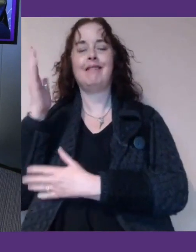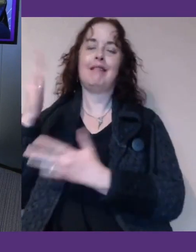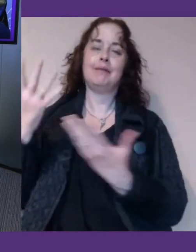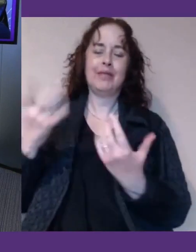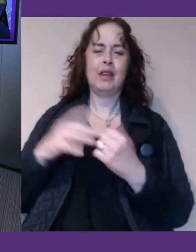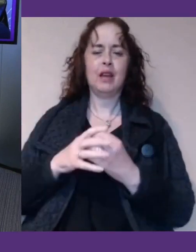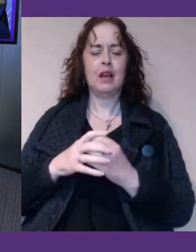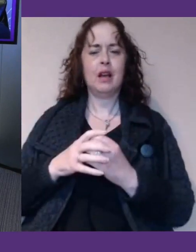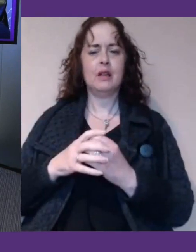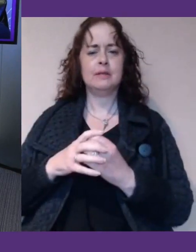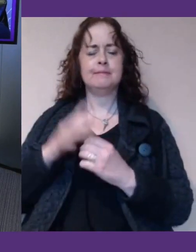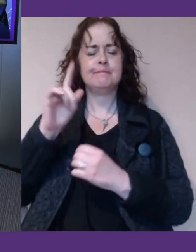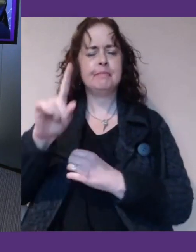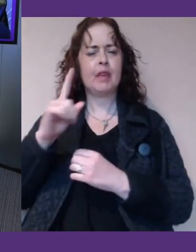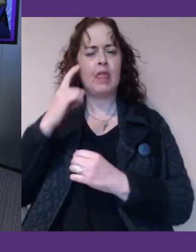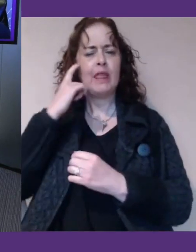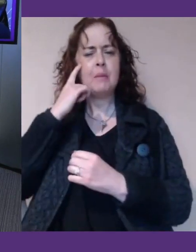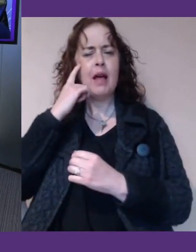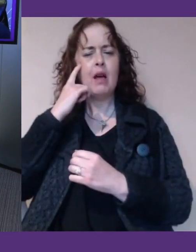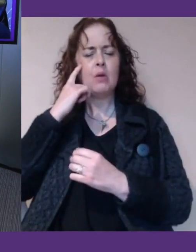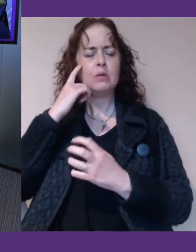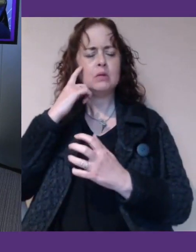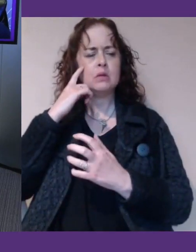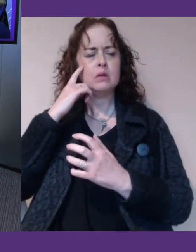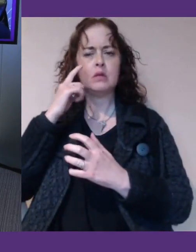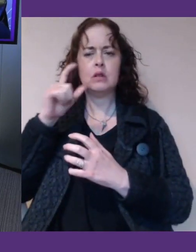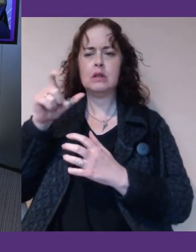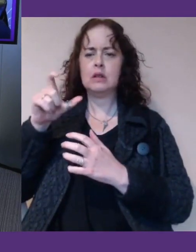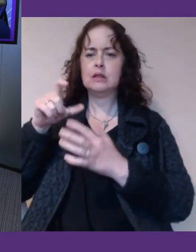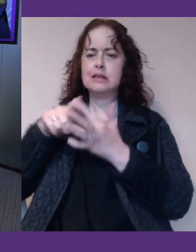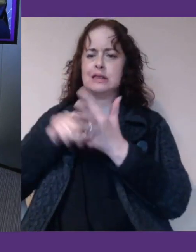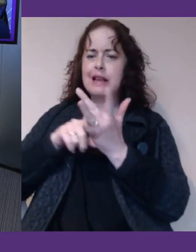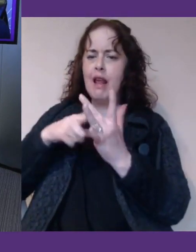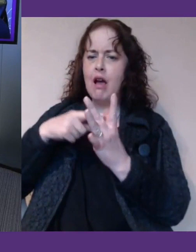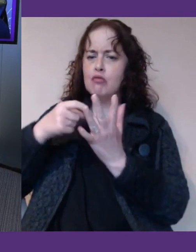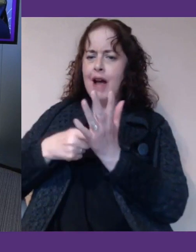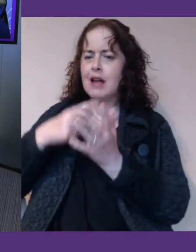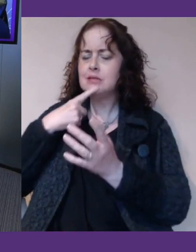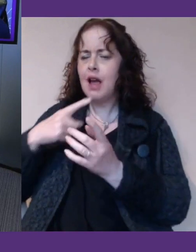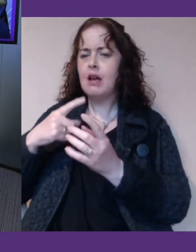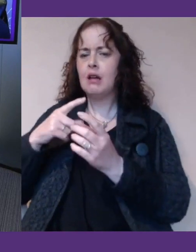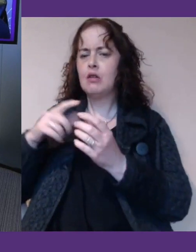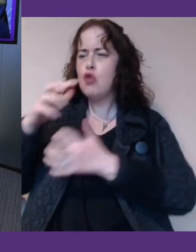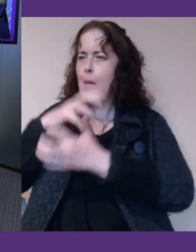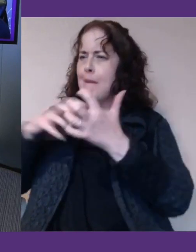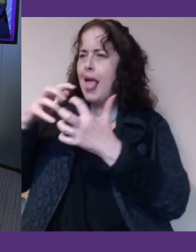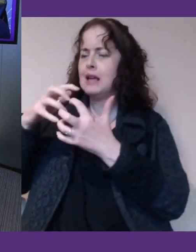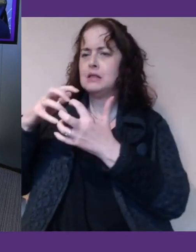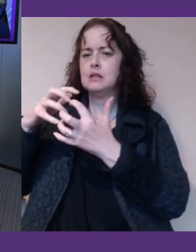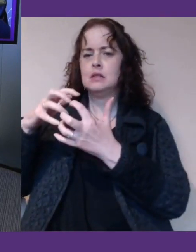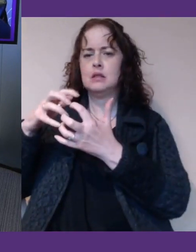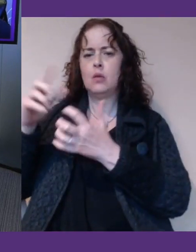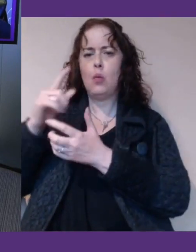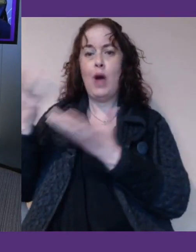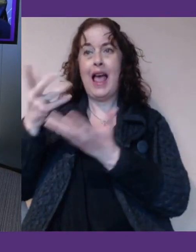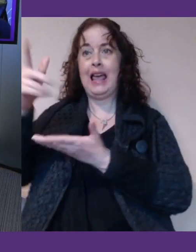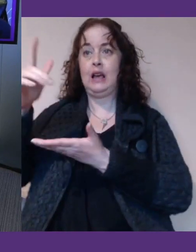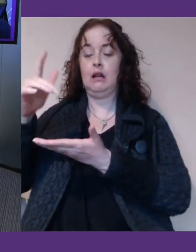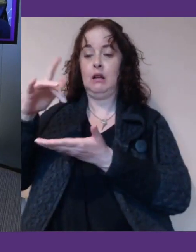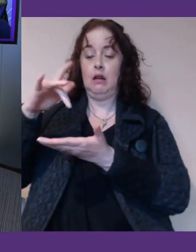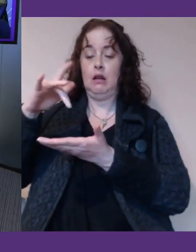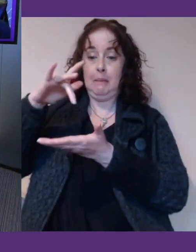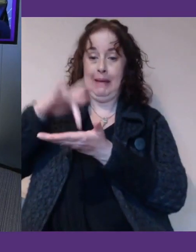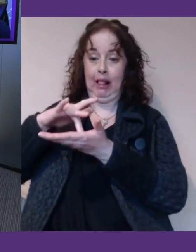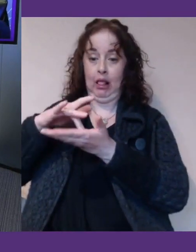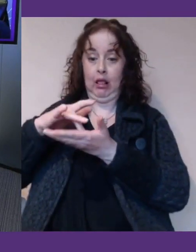quite complex picture that Celia and Ryan in a painting of where he sits in the in the middle of this great big jigsaw of all these different stakeholders